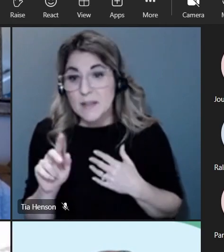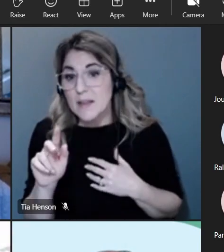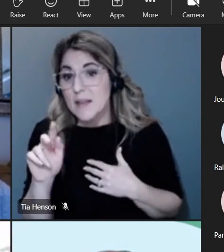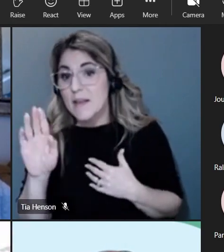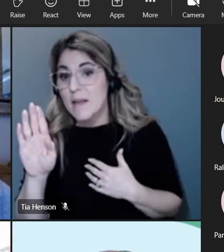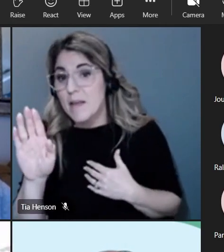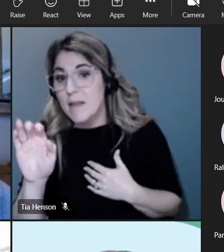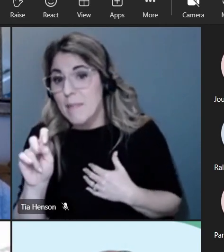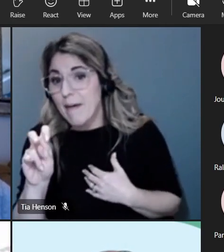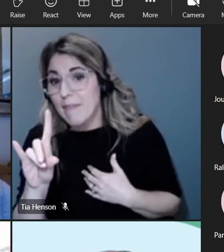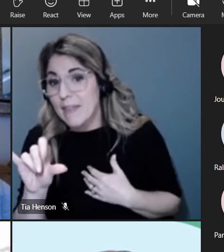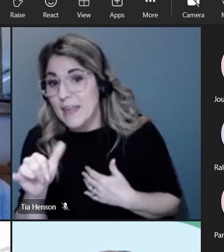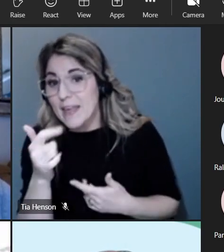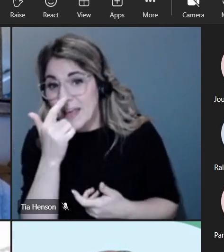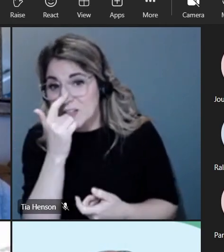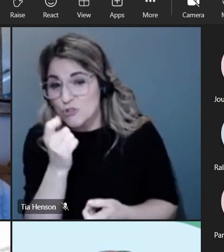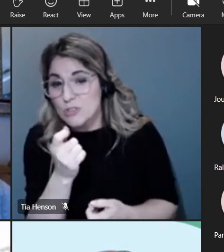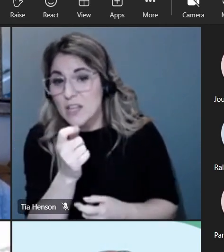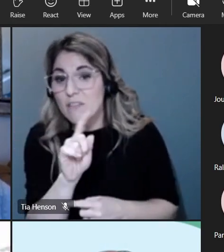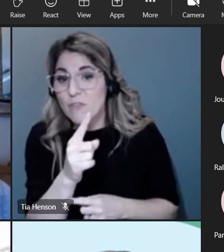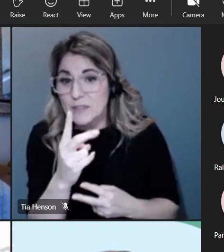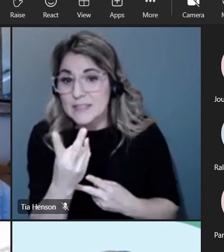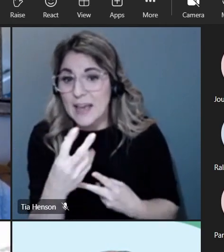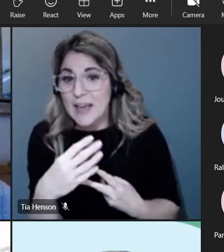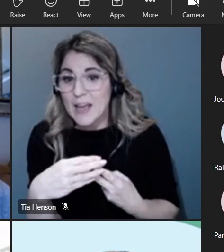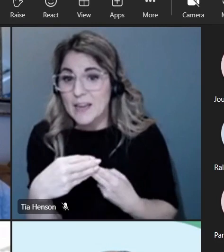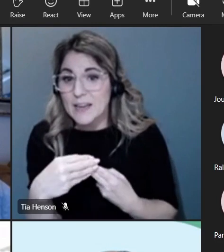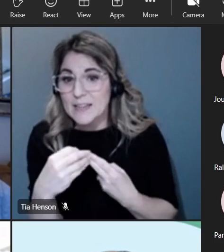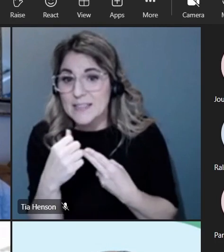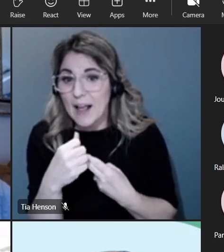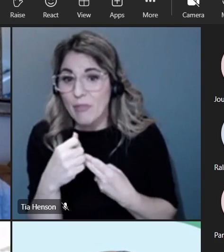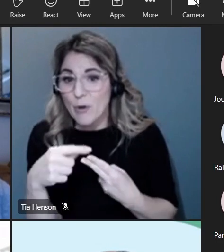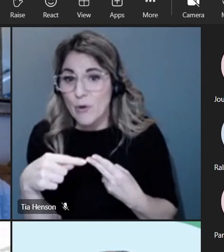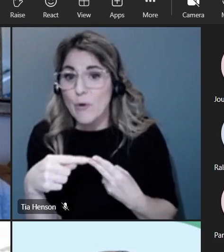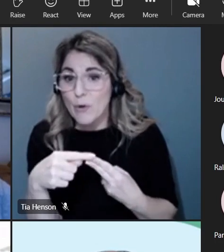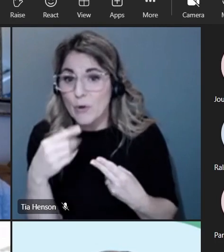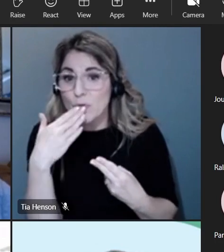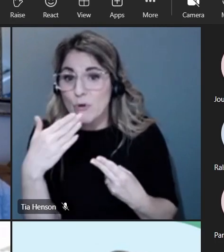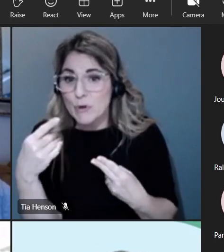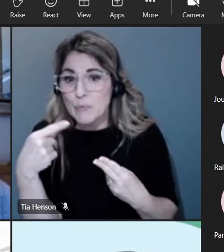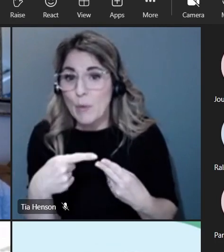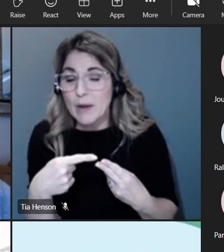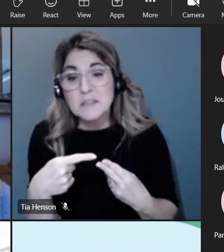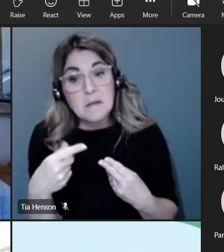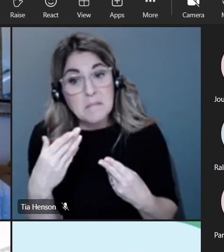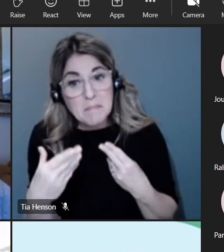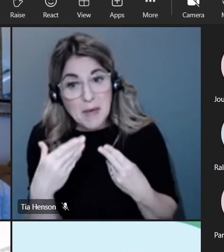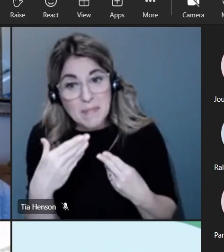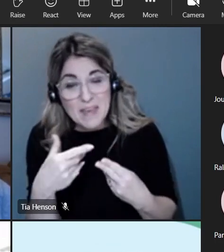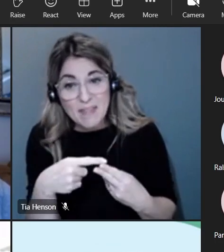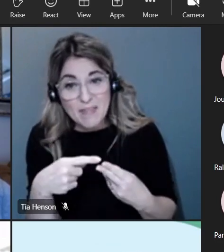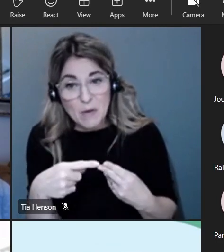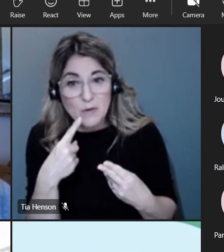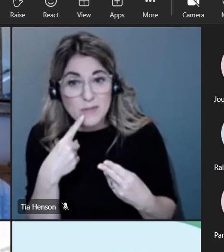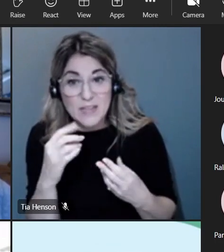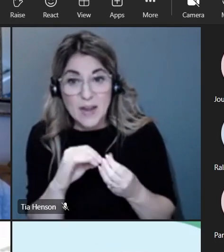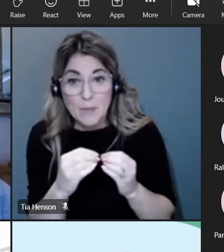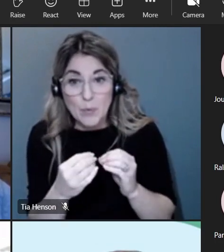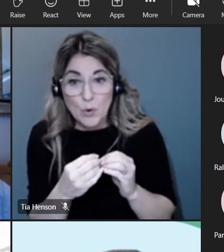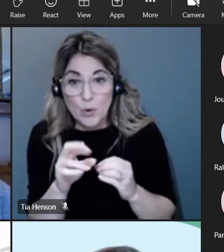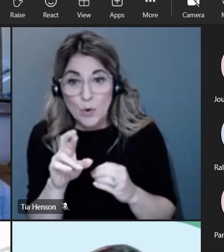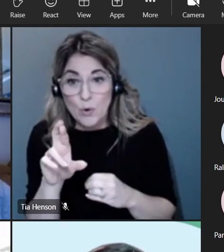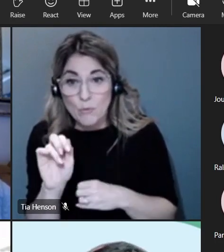interesting point here that you know you can see one and two working together if then you know maybe it turns out that those are uh closely um